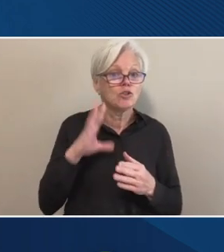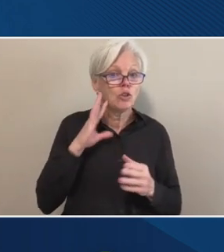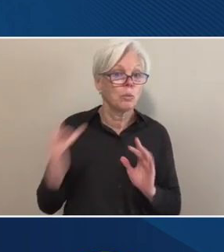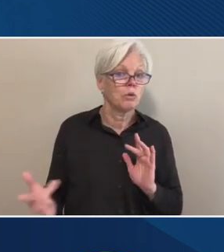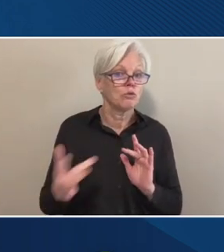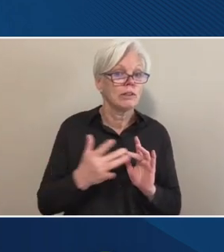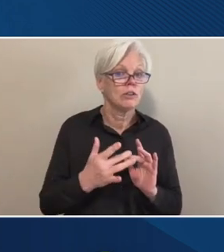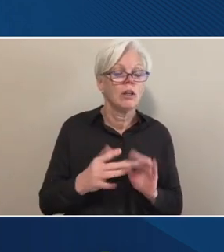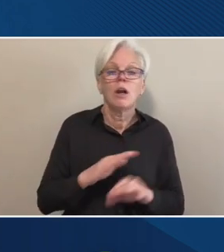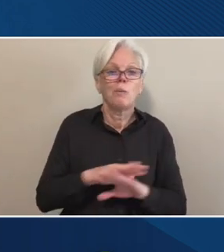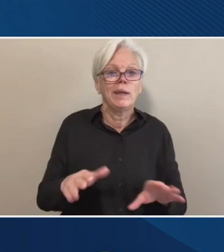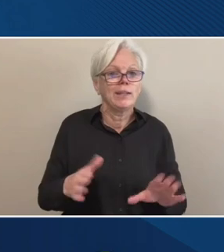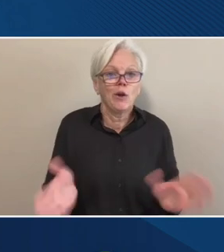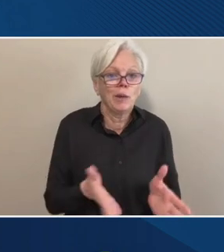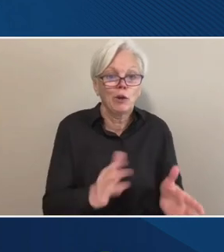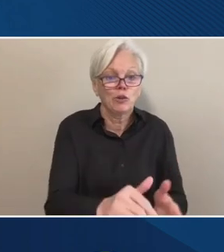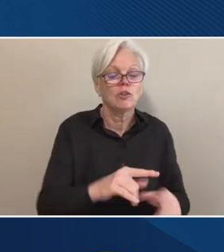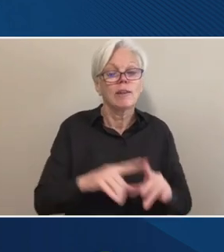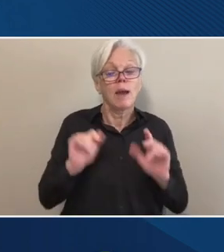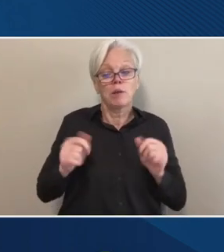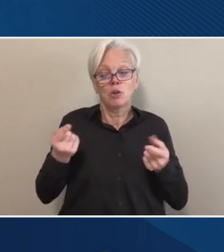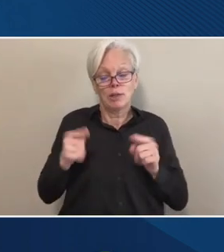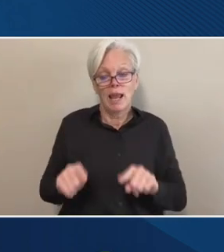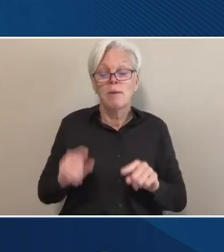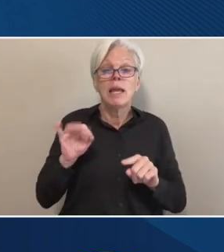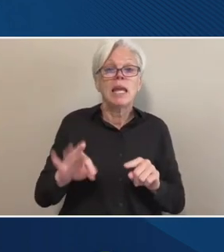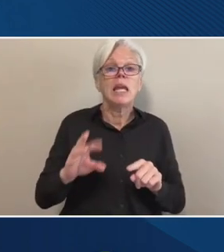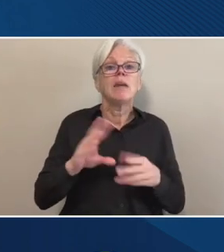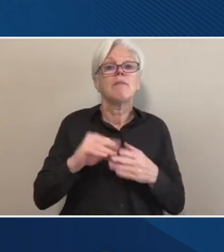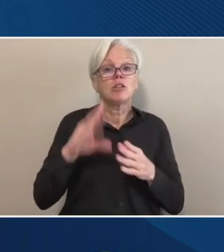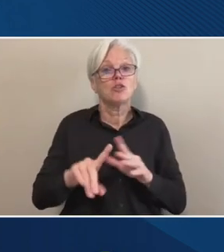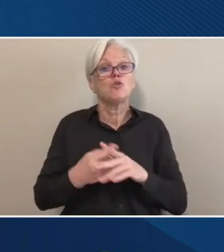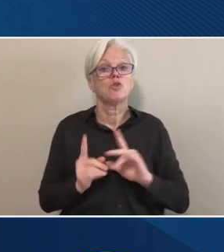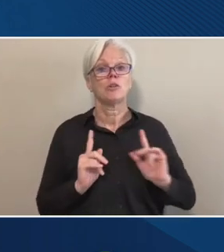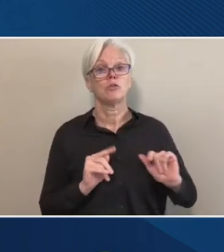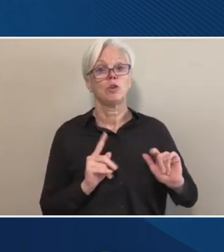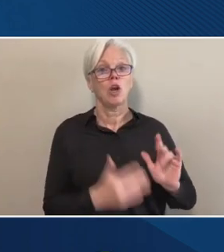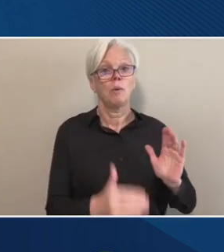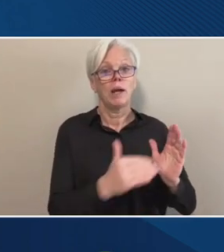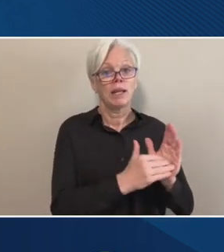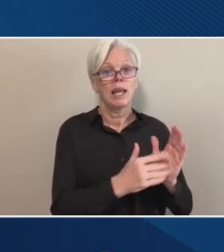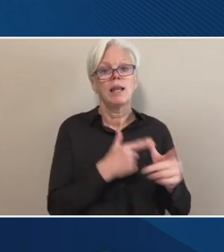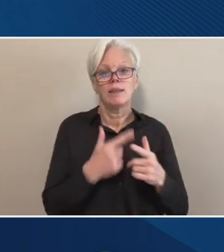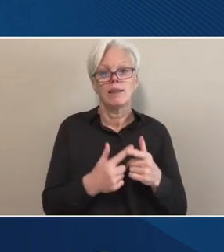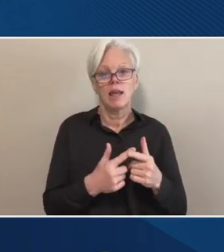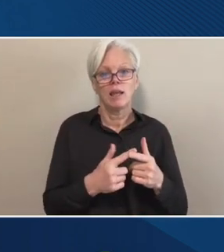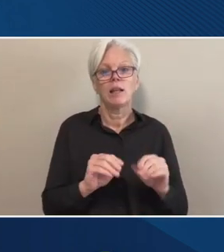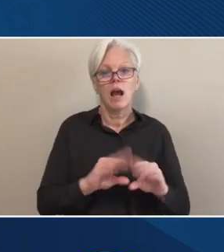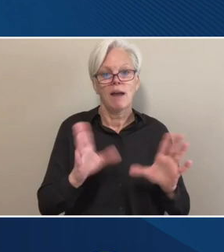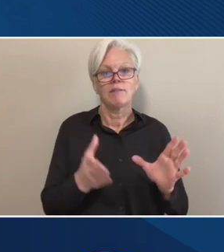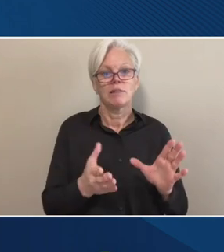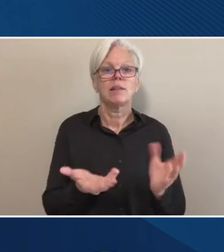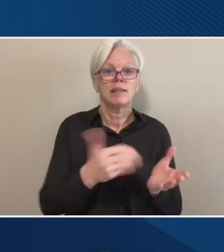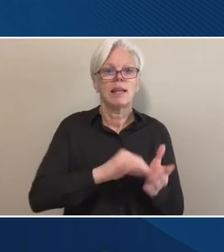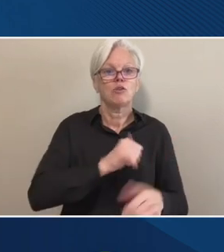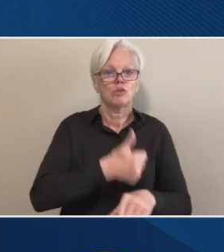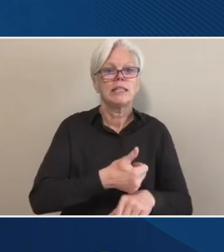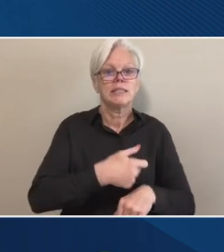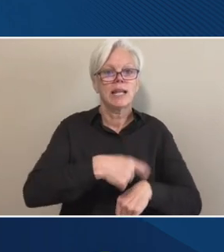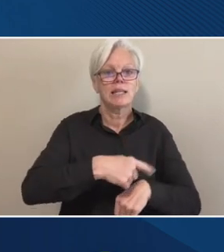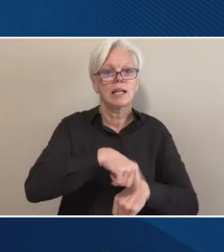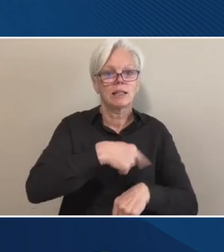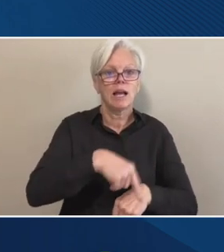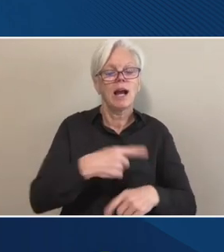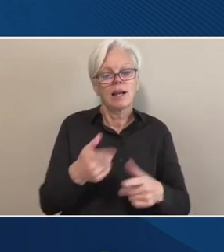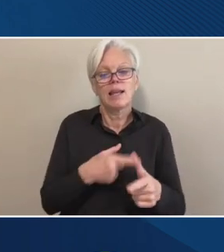encourage that, but it could happen. And then if the student begins attendance again, uh, obviously the clock is reset and, uh, and then you have another 14